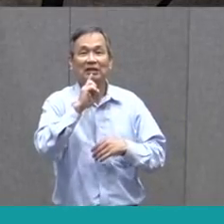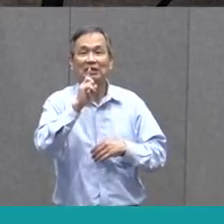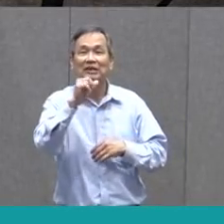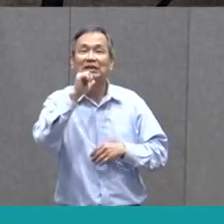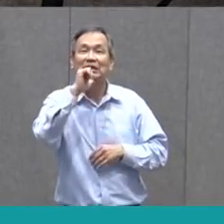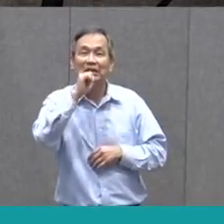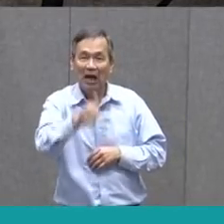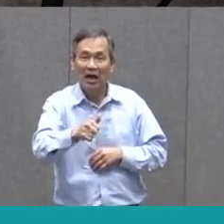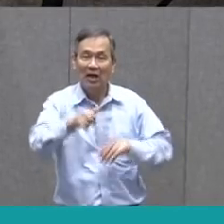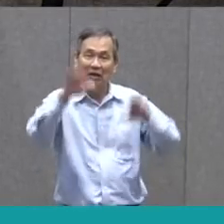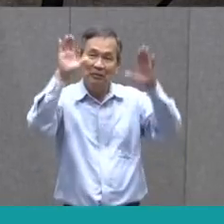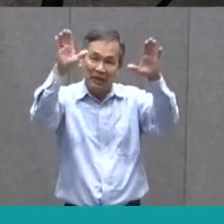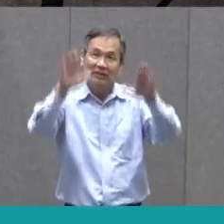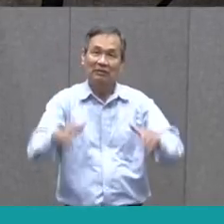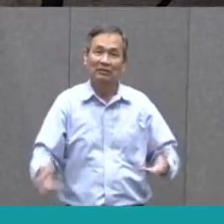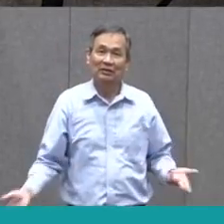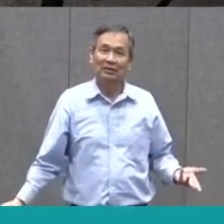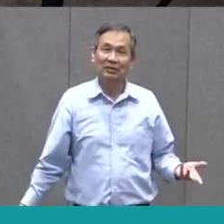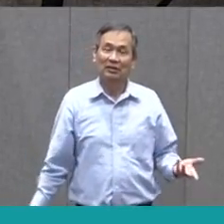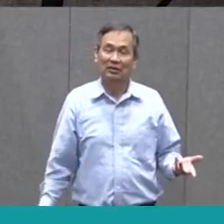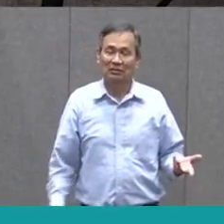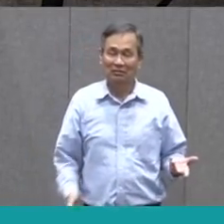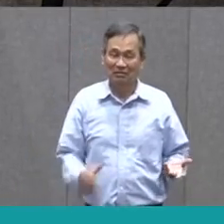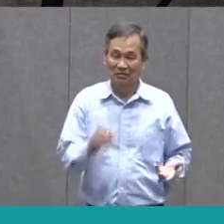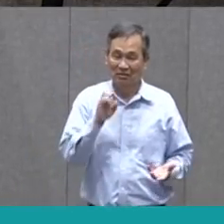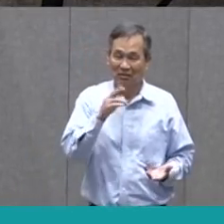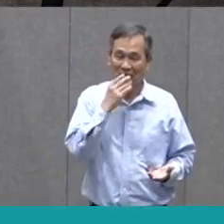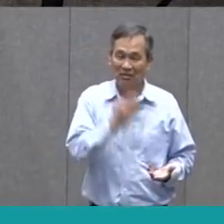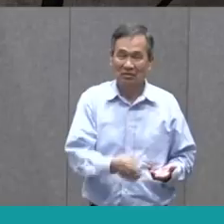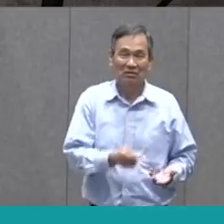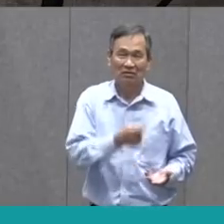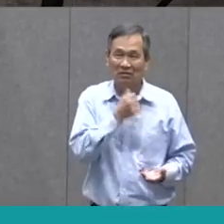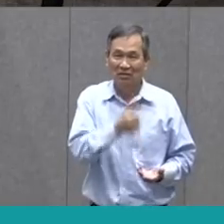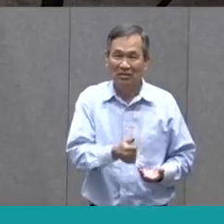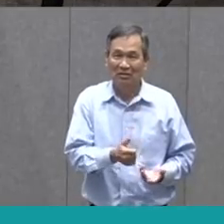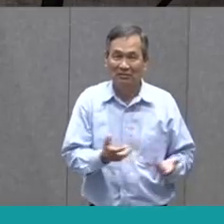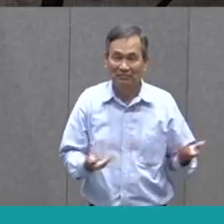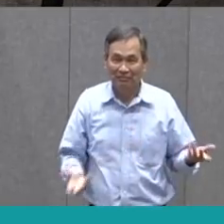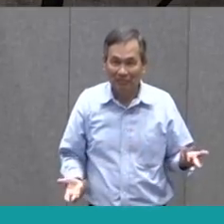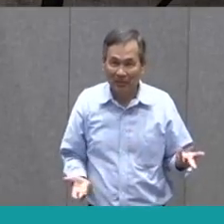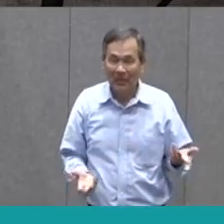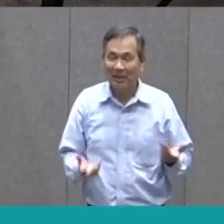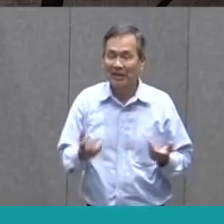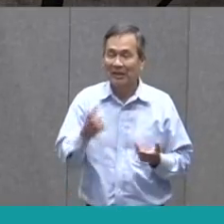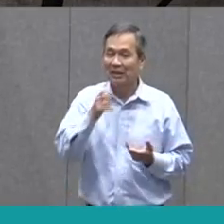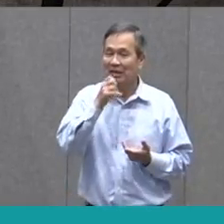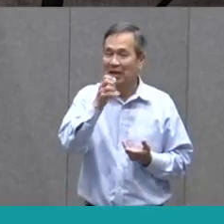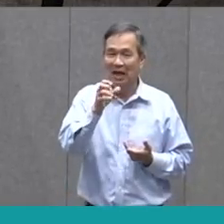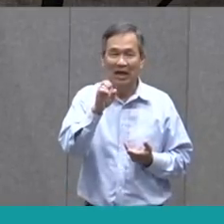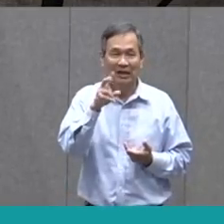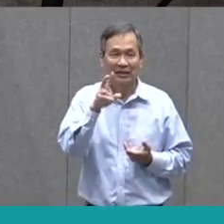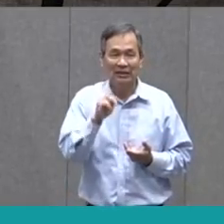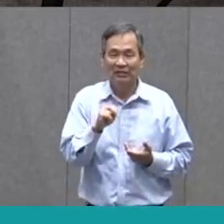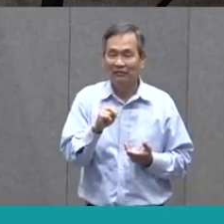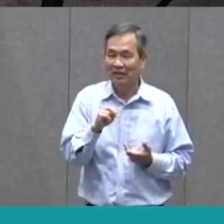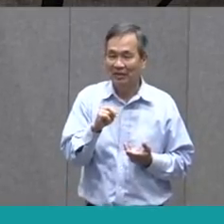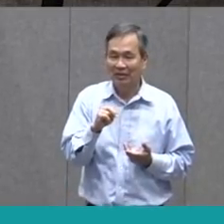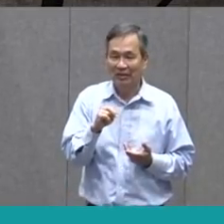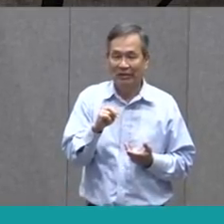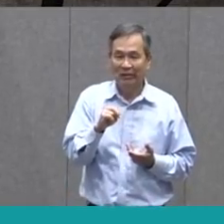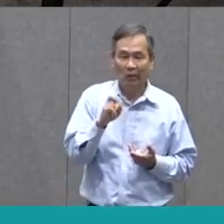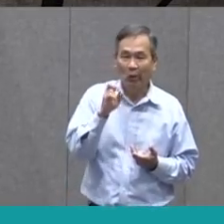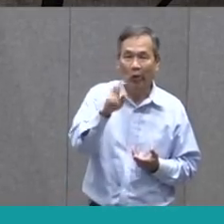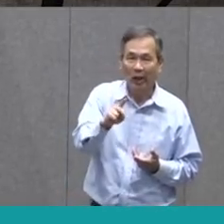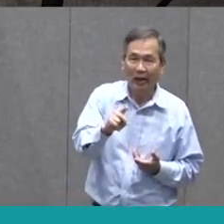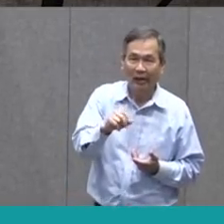magnificent or good. It isn't even kind of, sort of, okay.